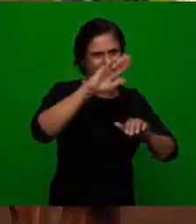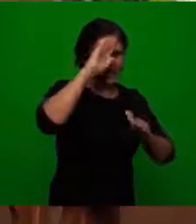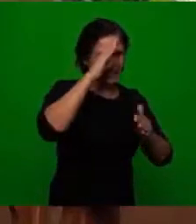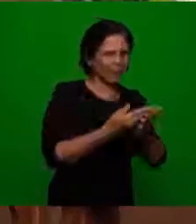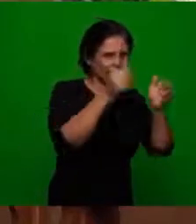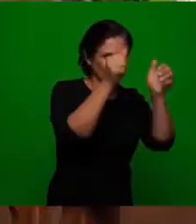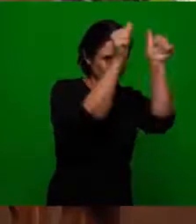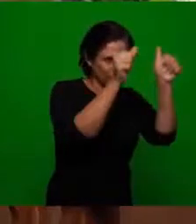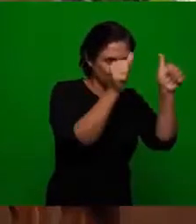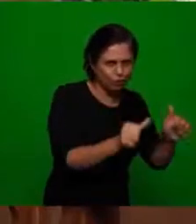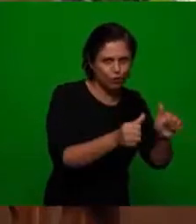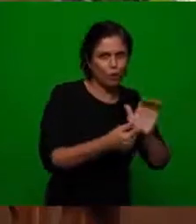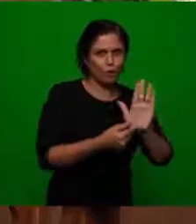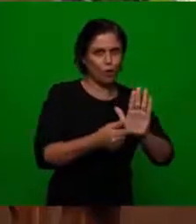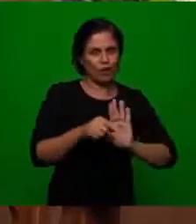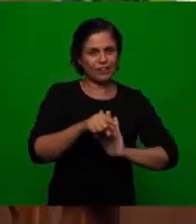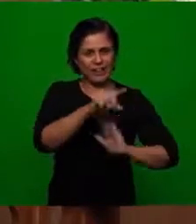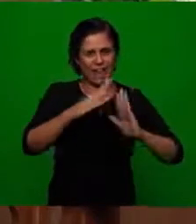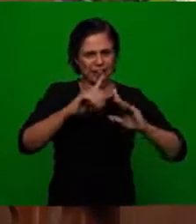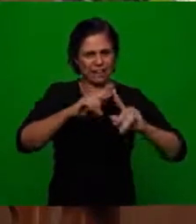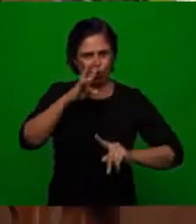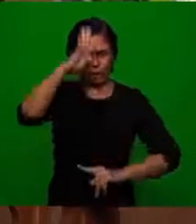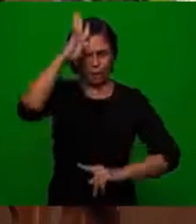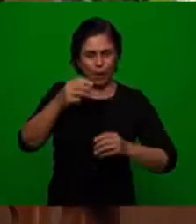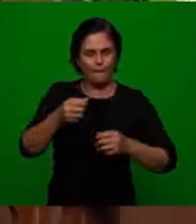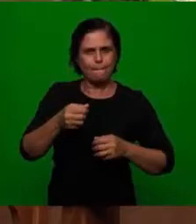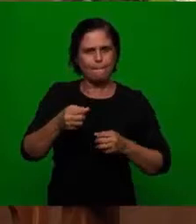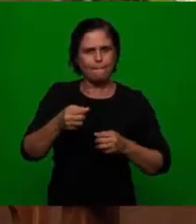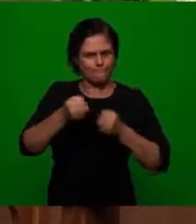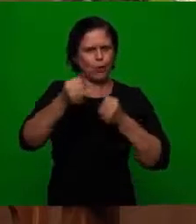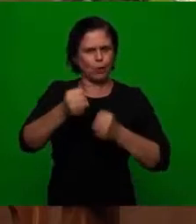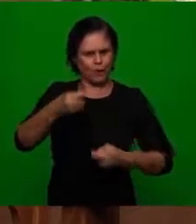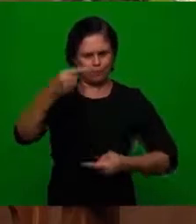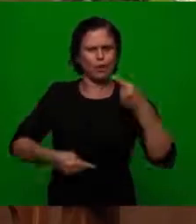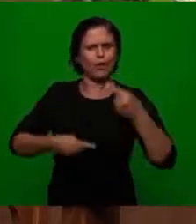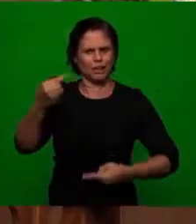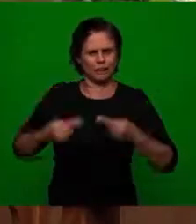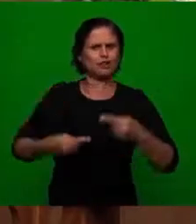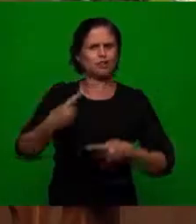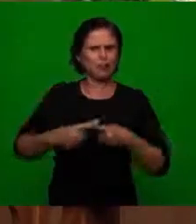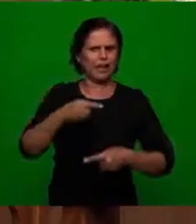institution that was an ideological institution with political power